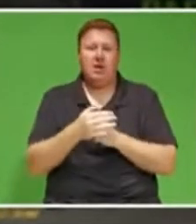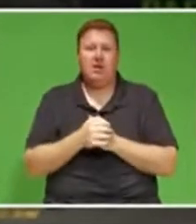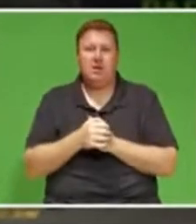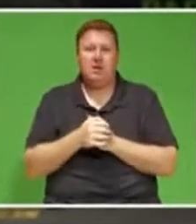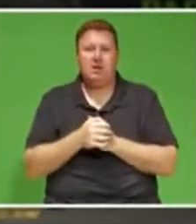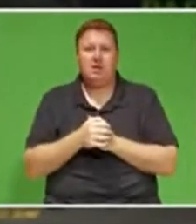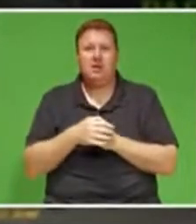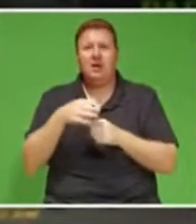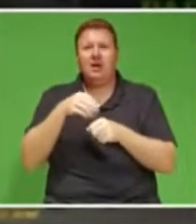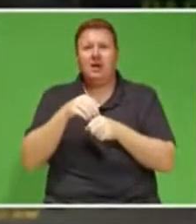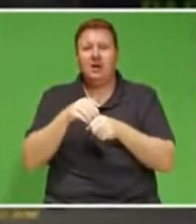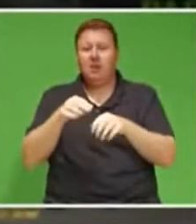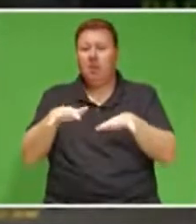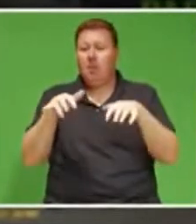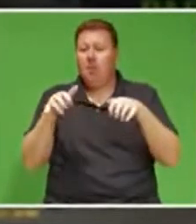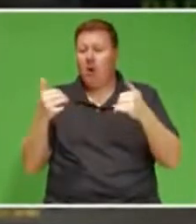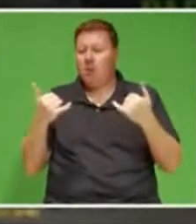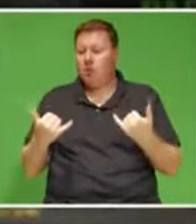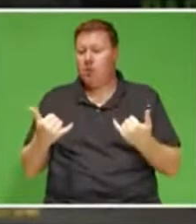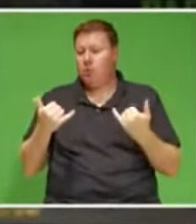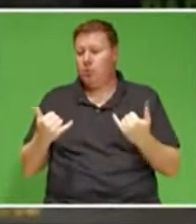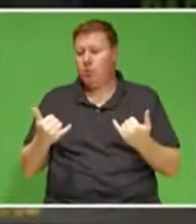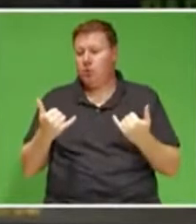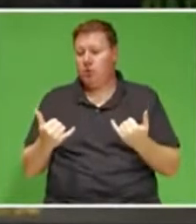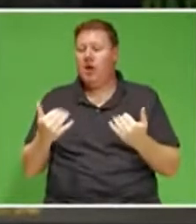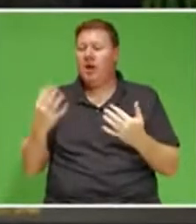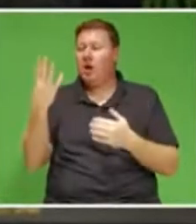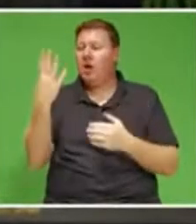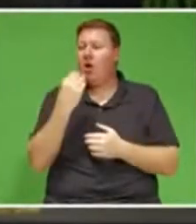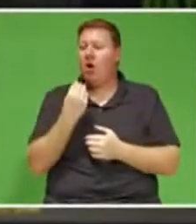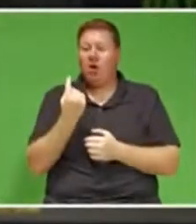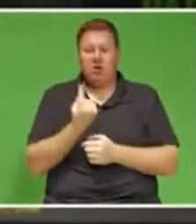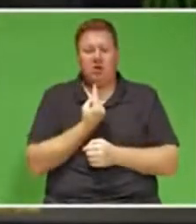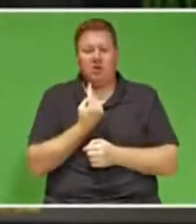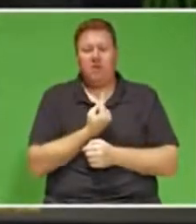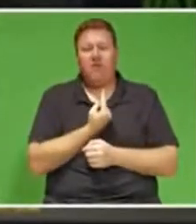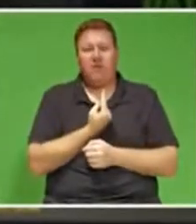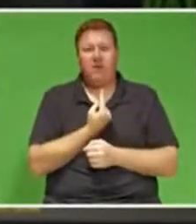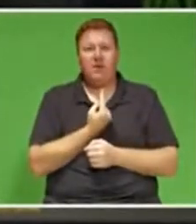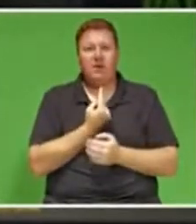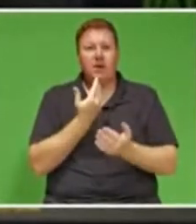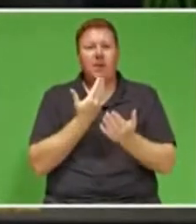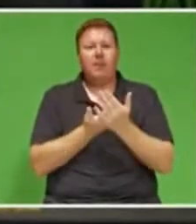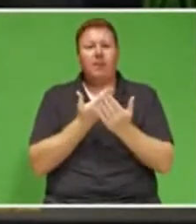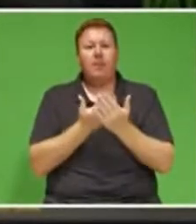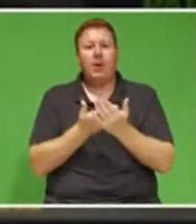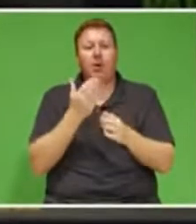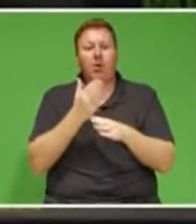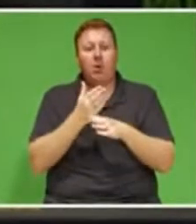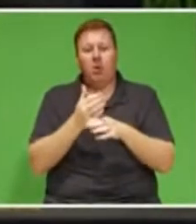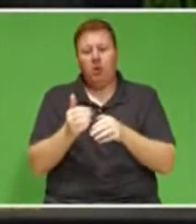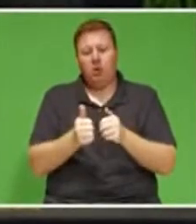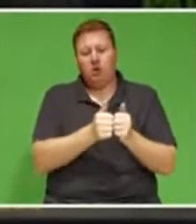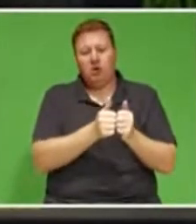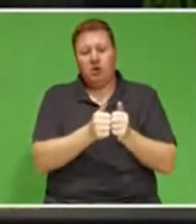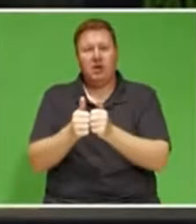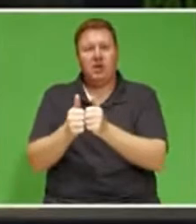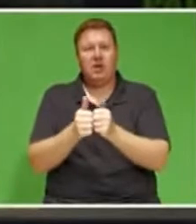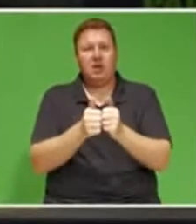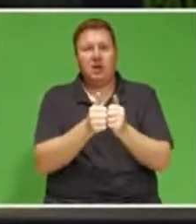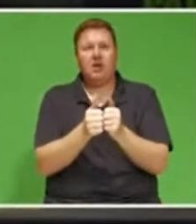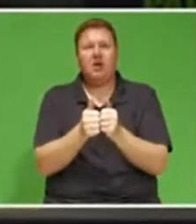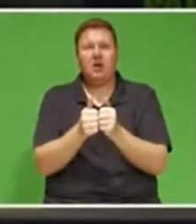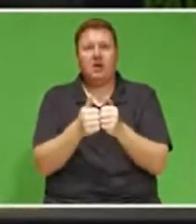here in this House, we have to ask ourselves whether we are able to work together to confront the